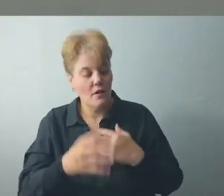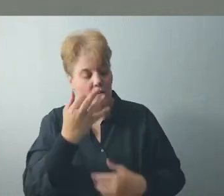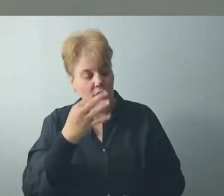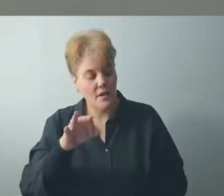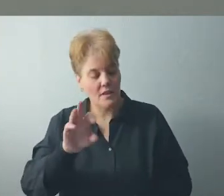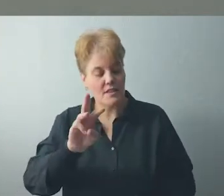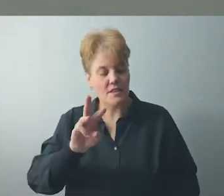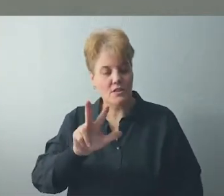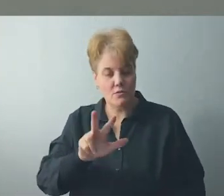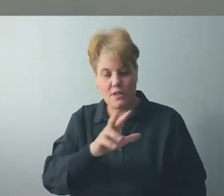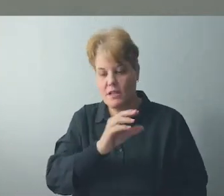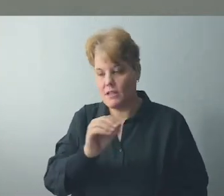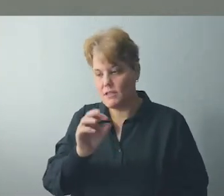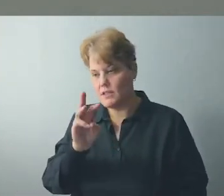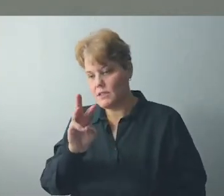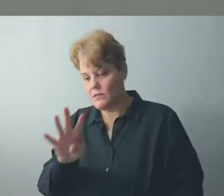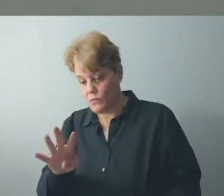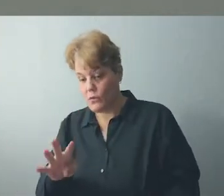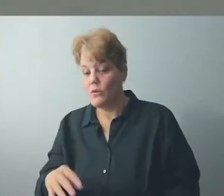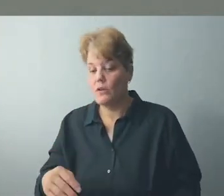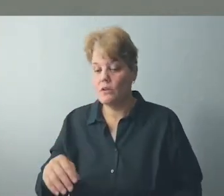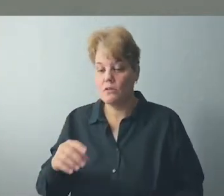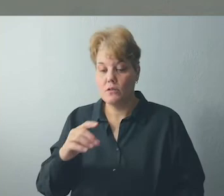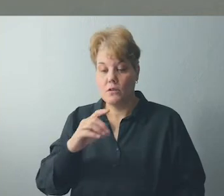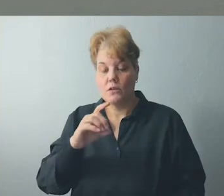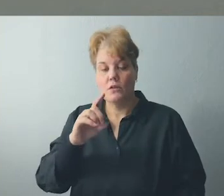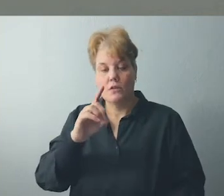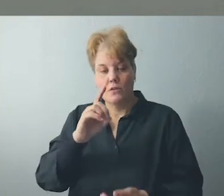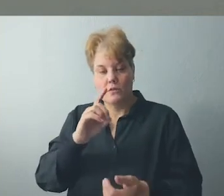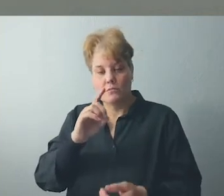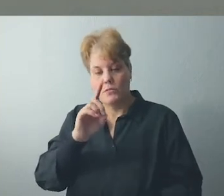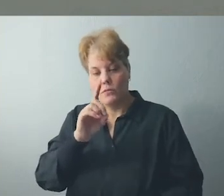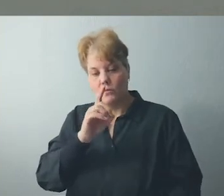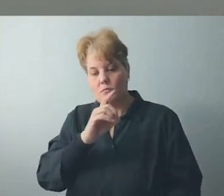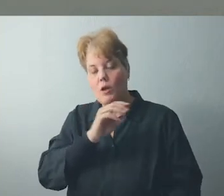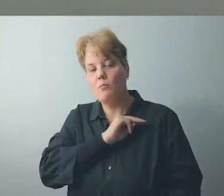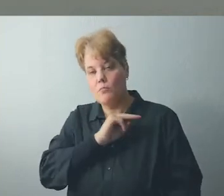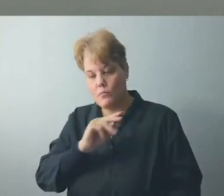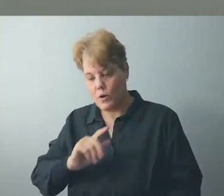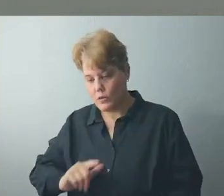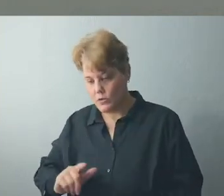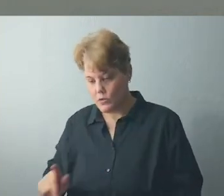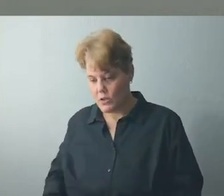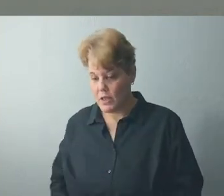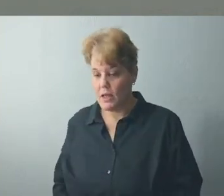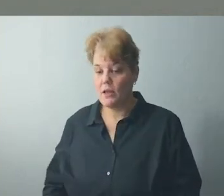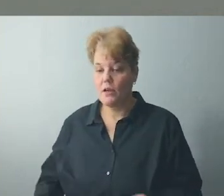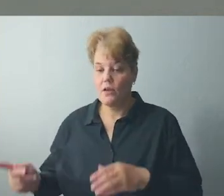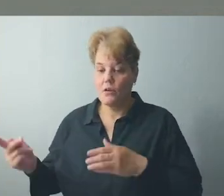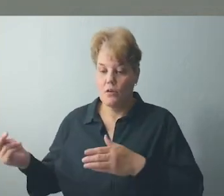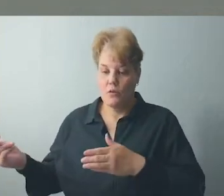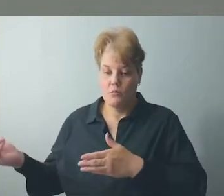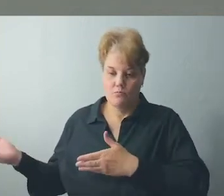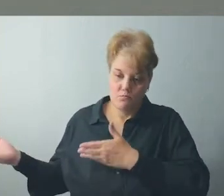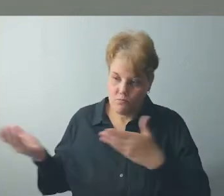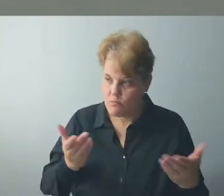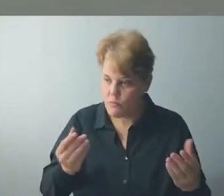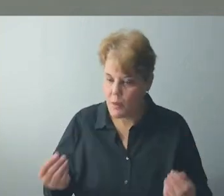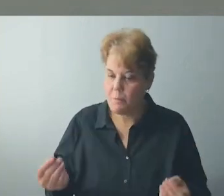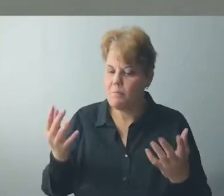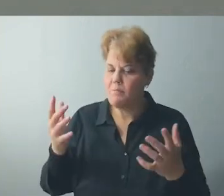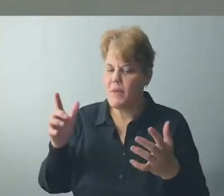organized and led protests that finally turned the tide of American political opinion. In 1964, the 24th Amendment